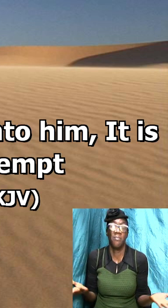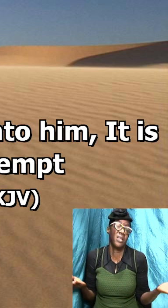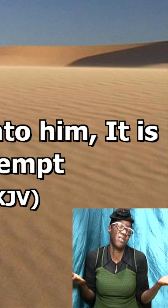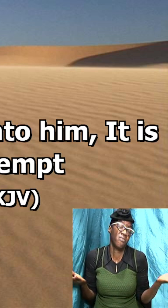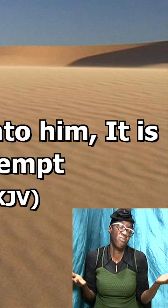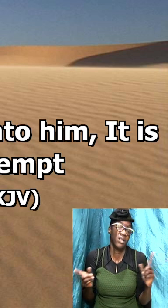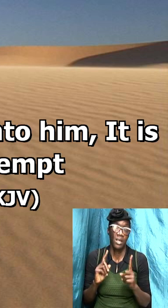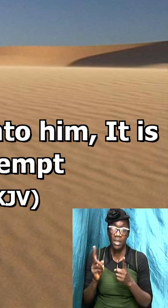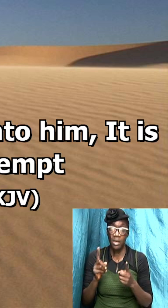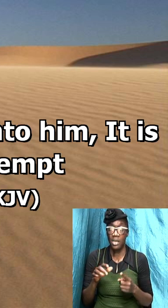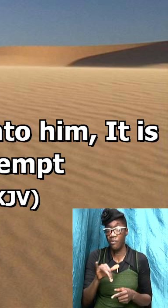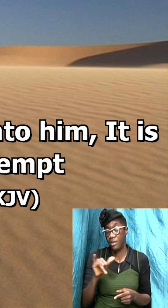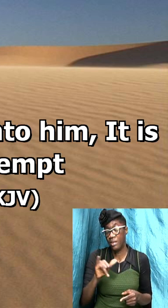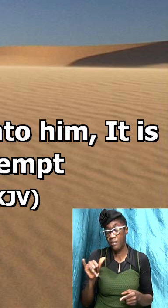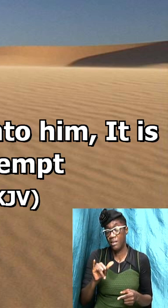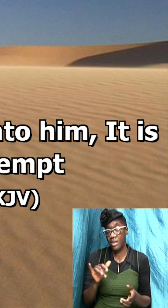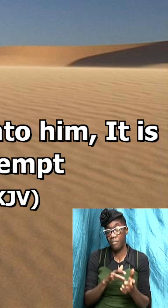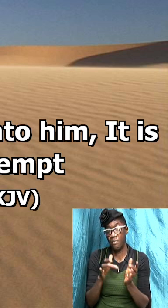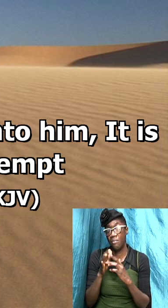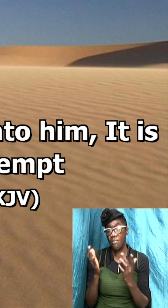talking from the same passage